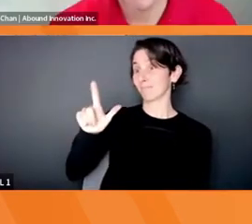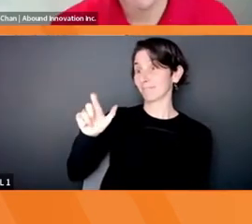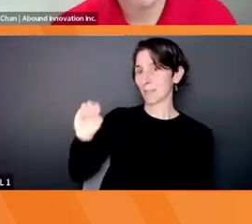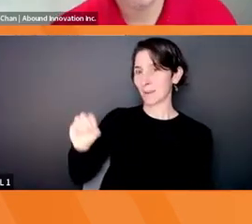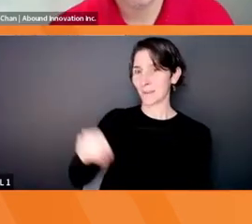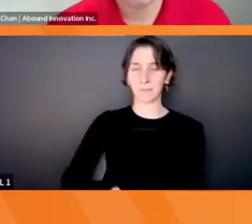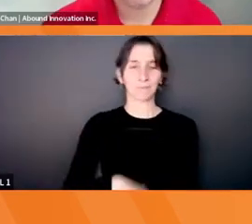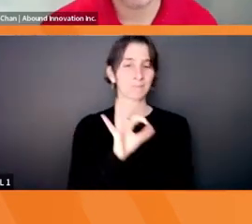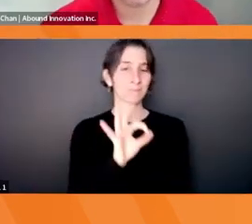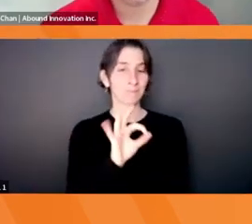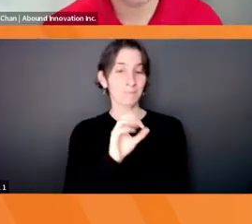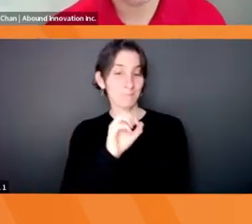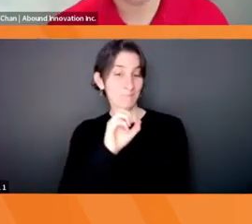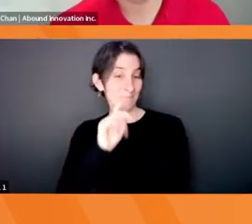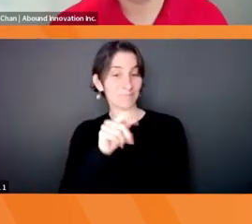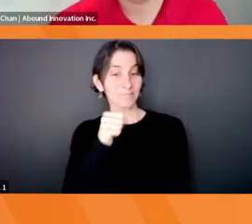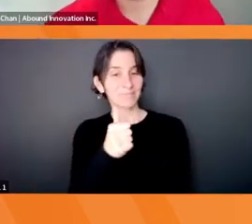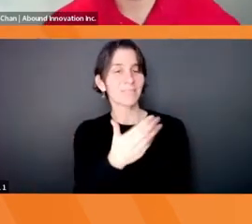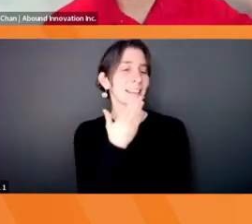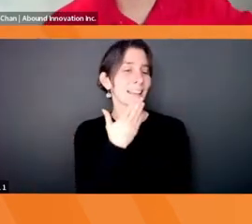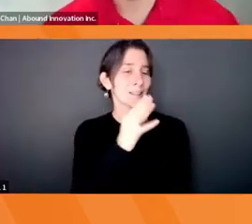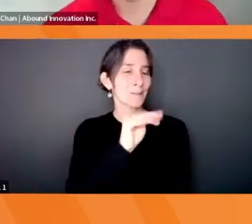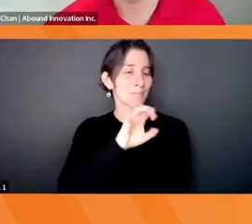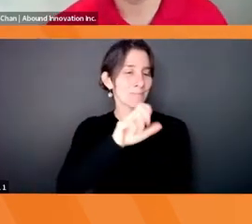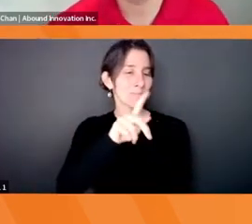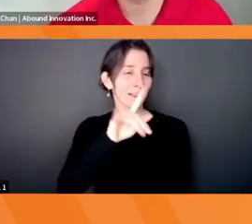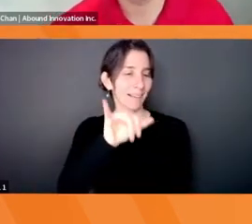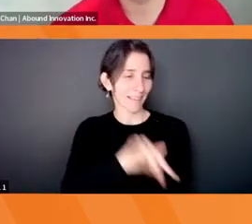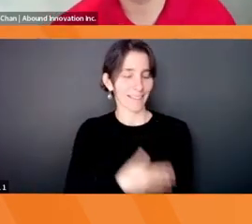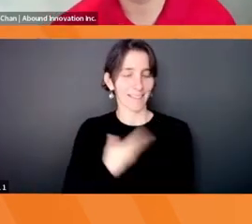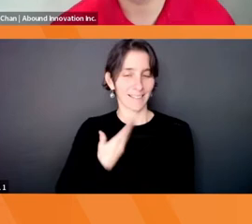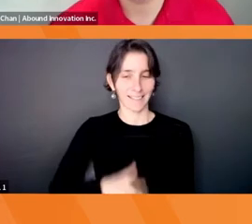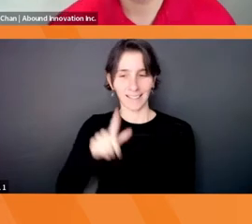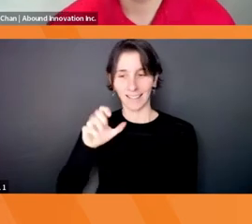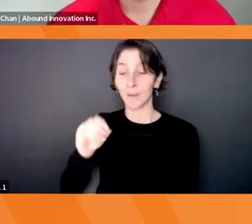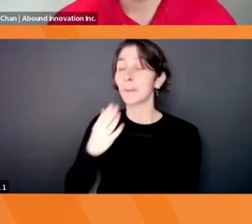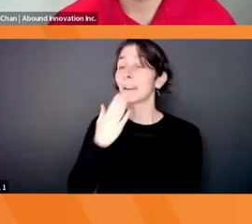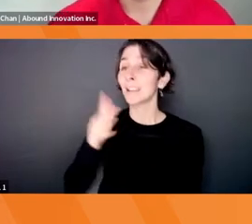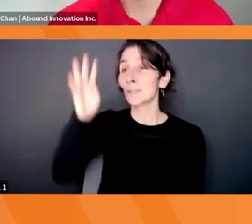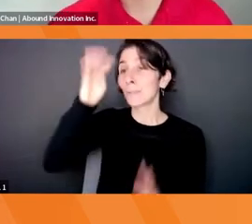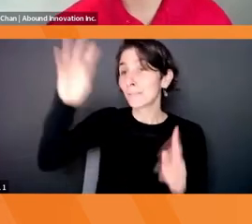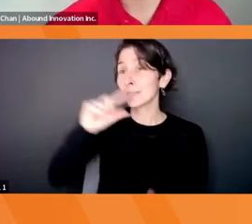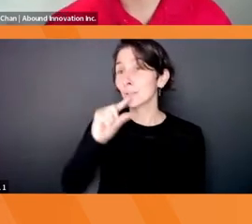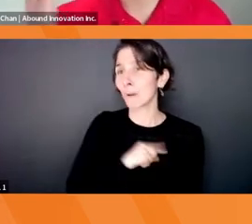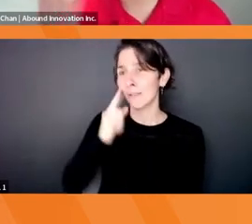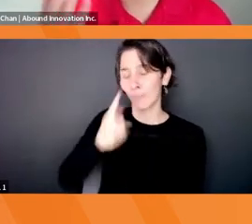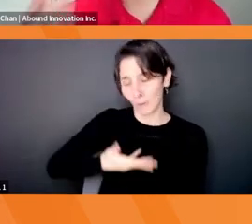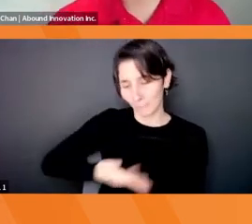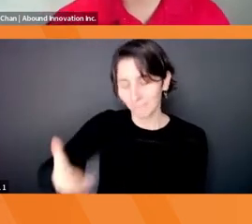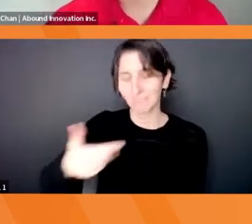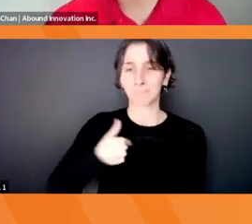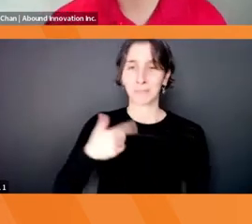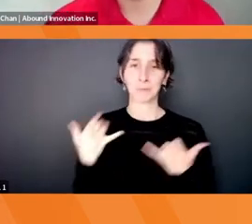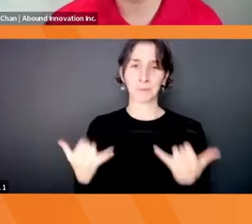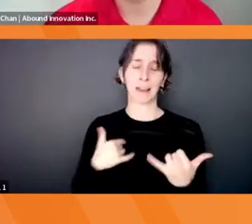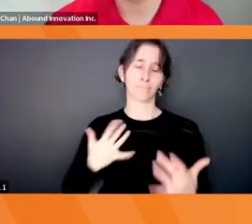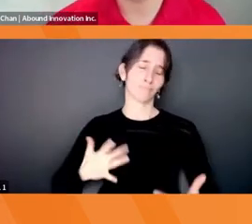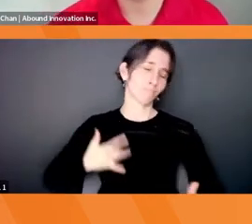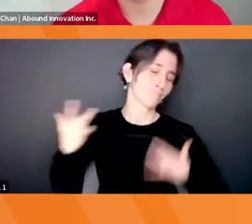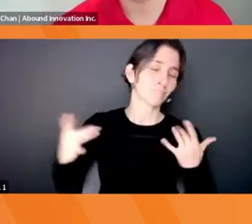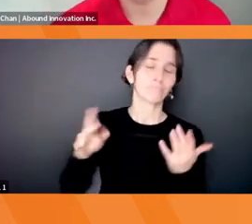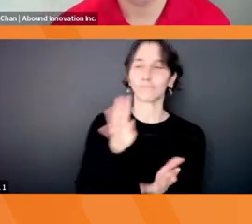All right. Thanks, Mickey. Hey, everybody. Thanks, Innovation Guelph for having me today. I'm super excited to speak to you about